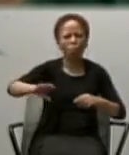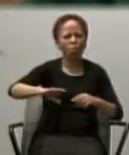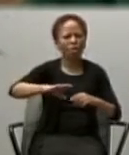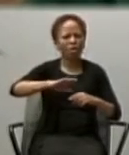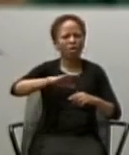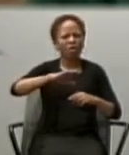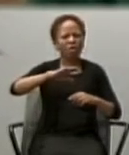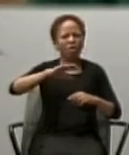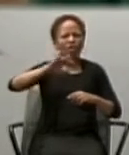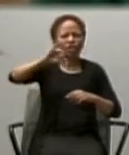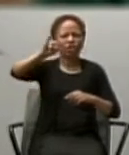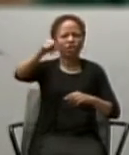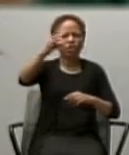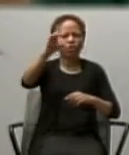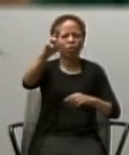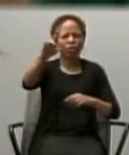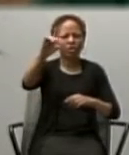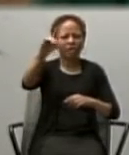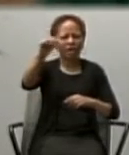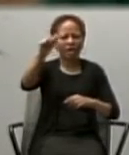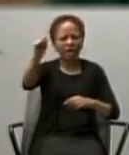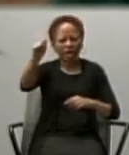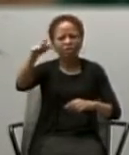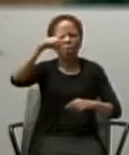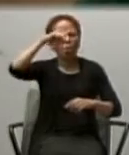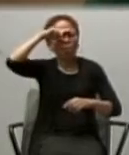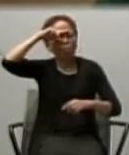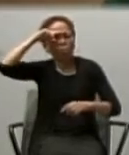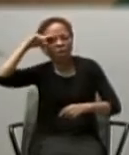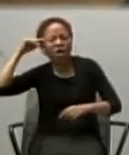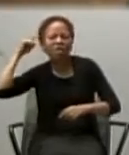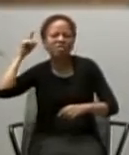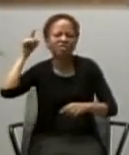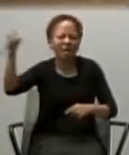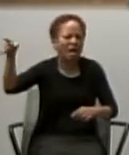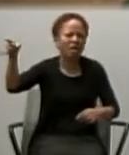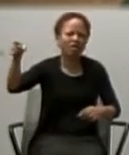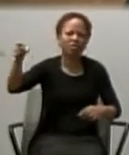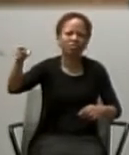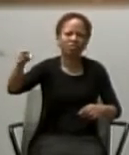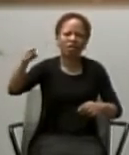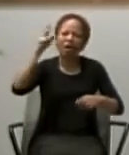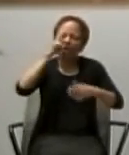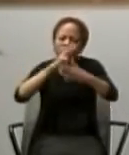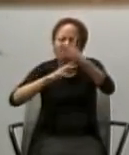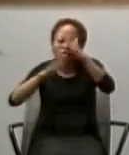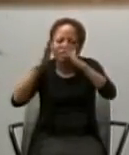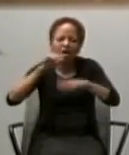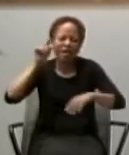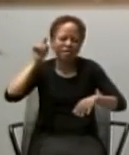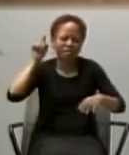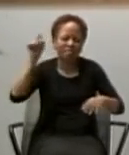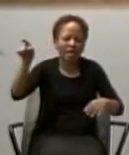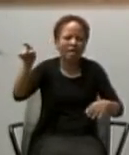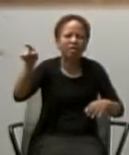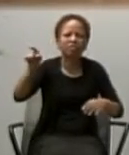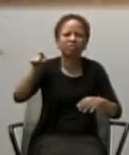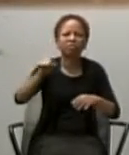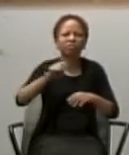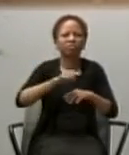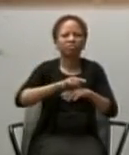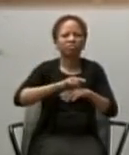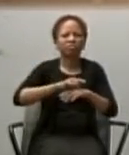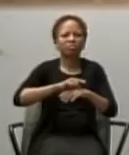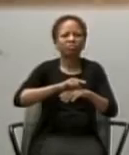Judah, earn your bread there, do your prophesying there. Or, in Trinidadian English,